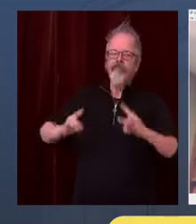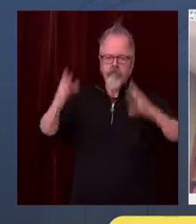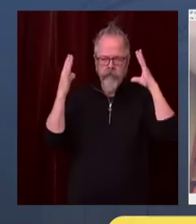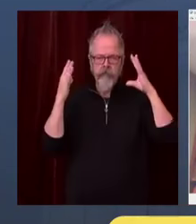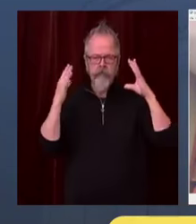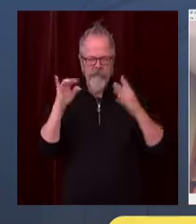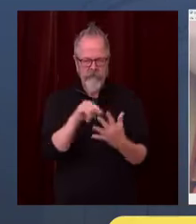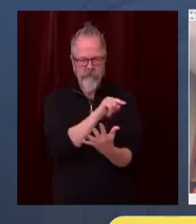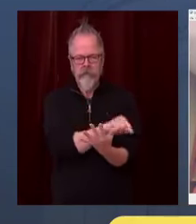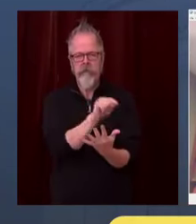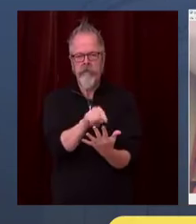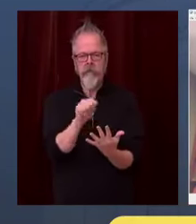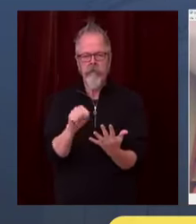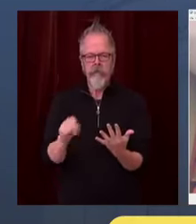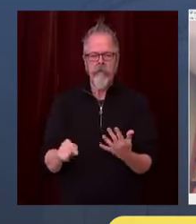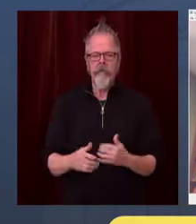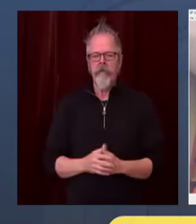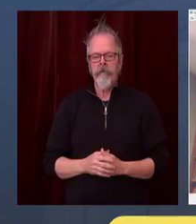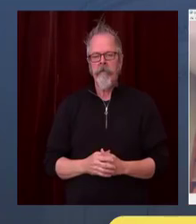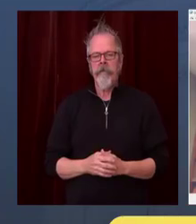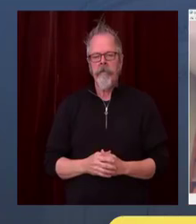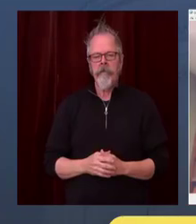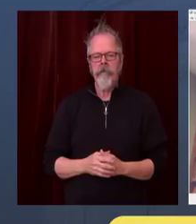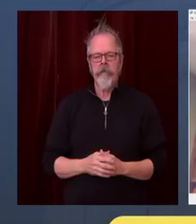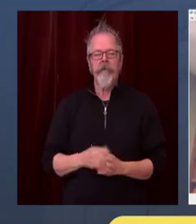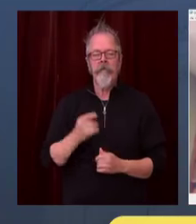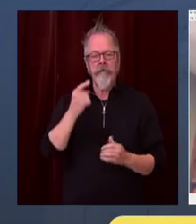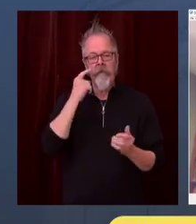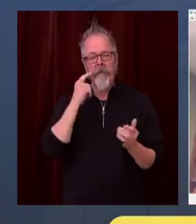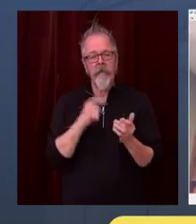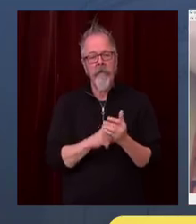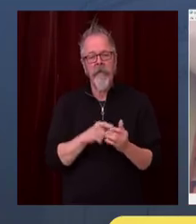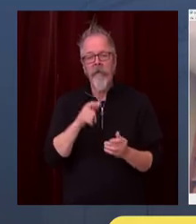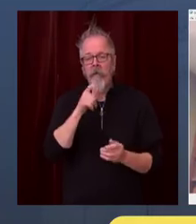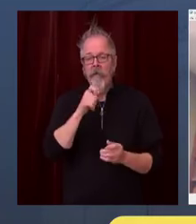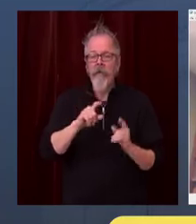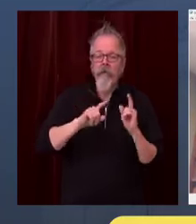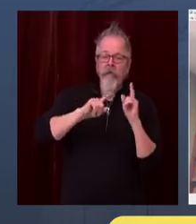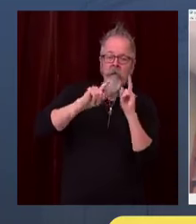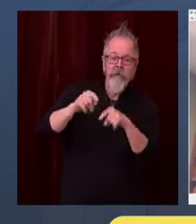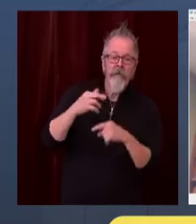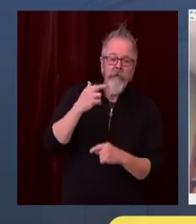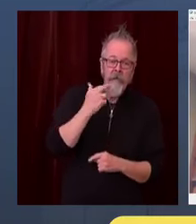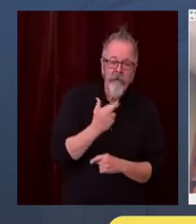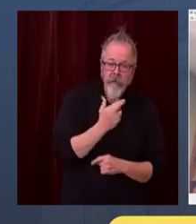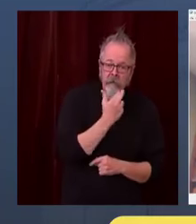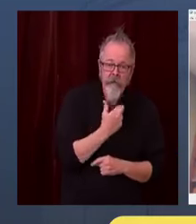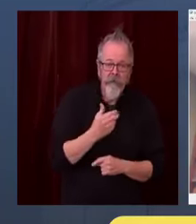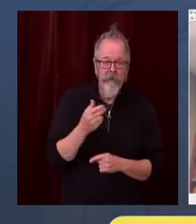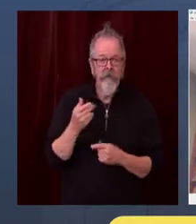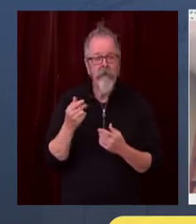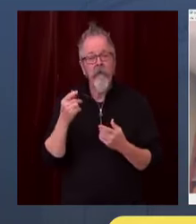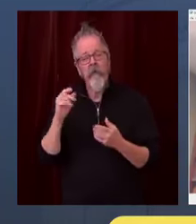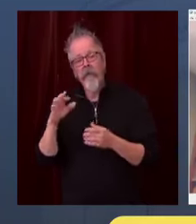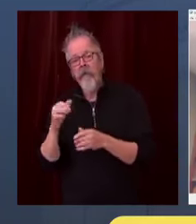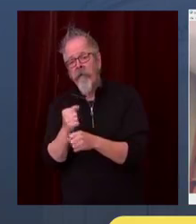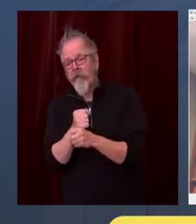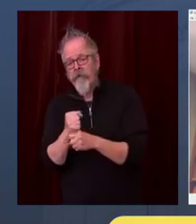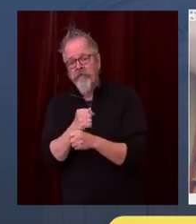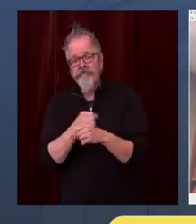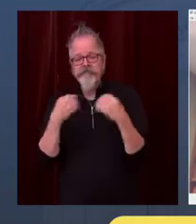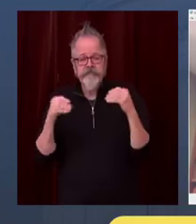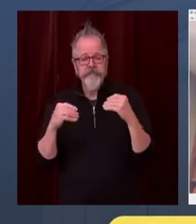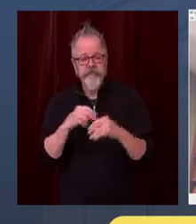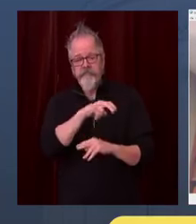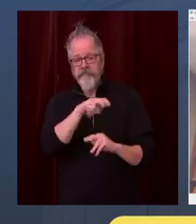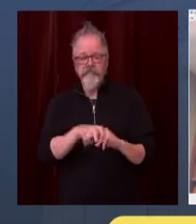with an increased risk for COVID-19. Flattening this curve is essential to saving lives and ensuring that our